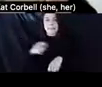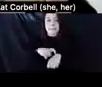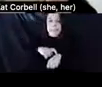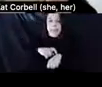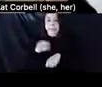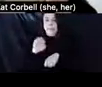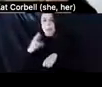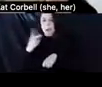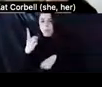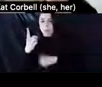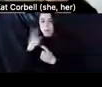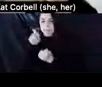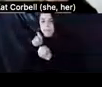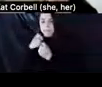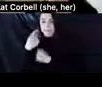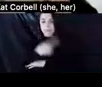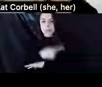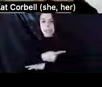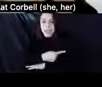day. Um, um,